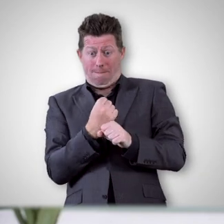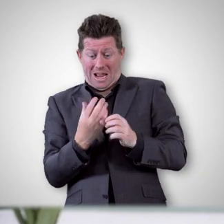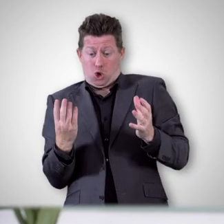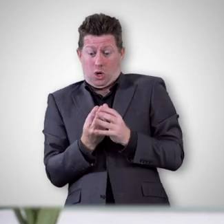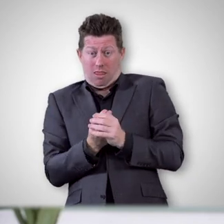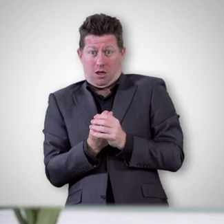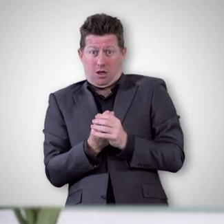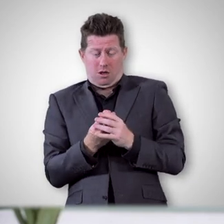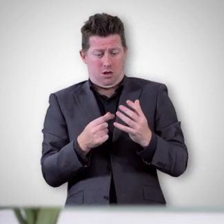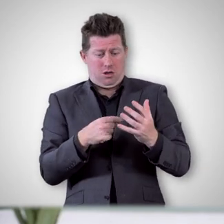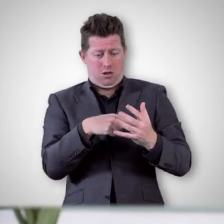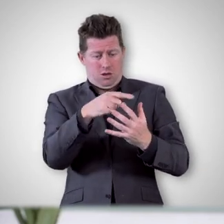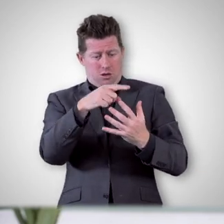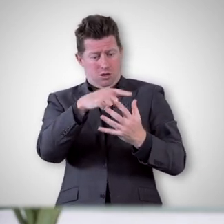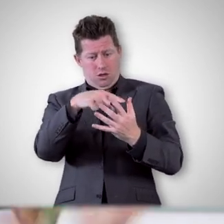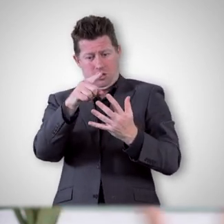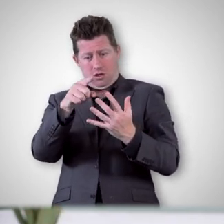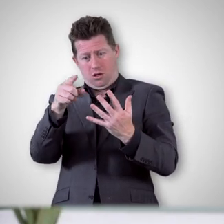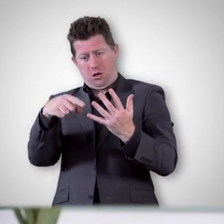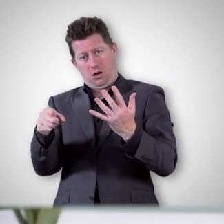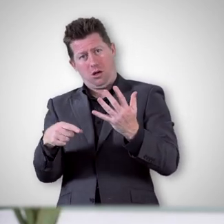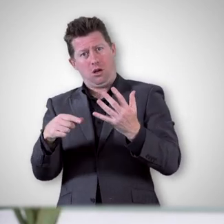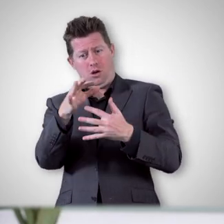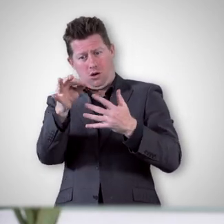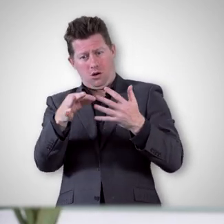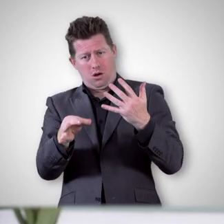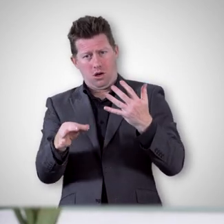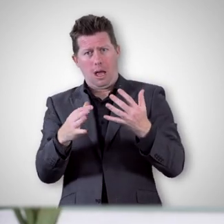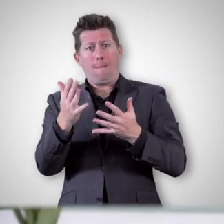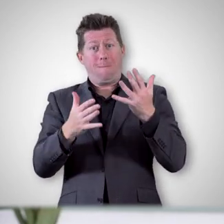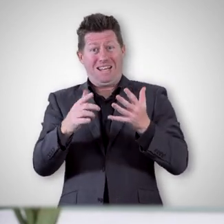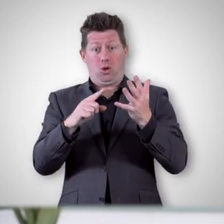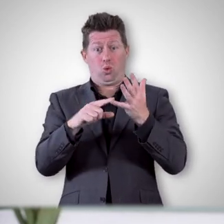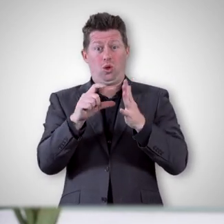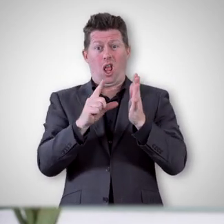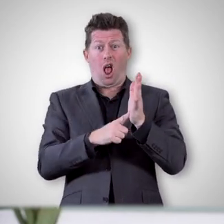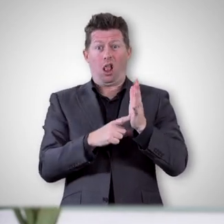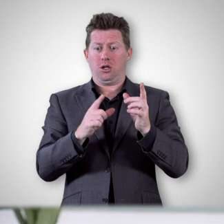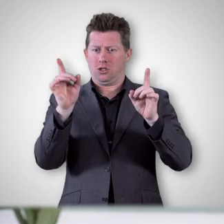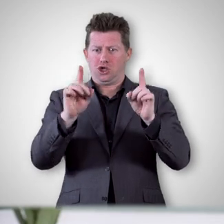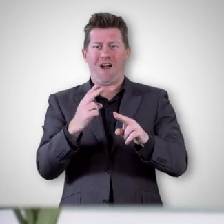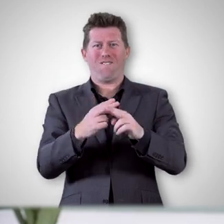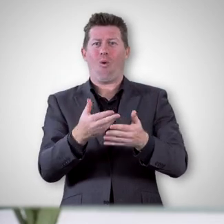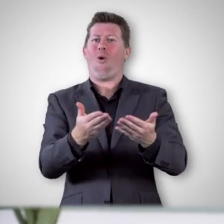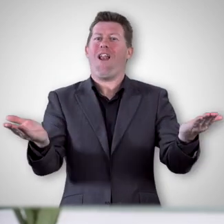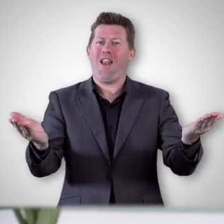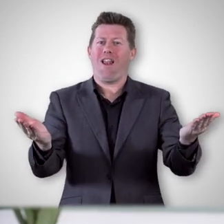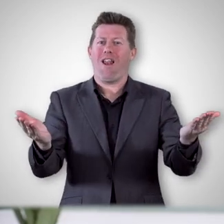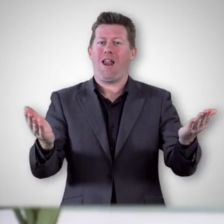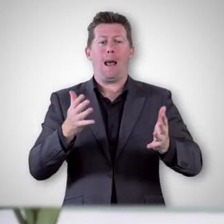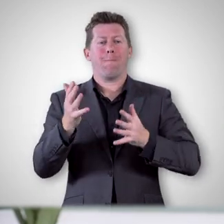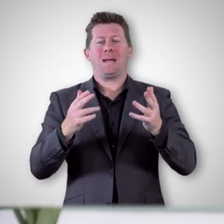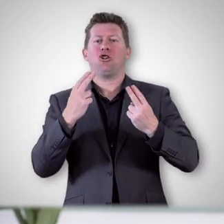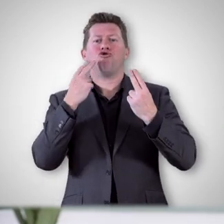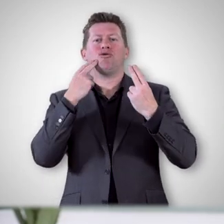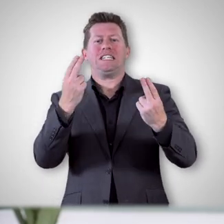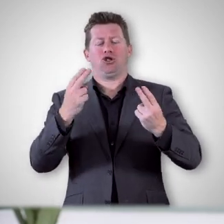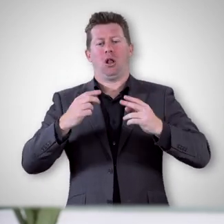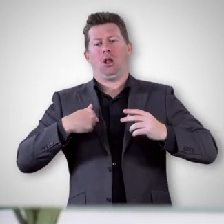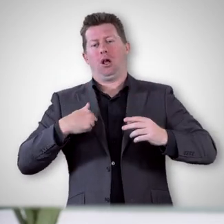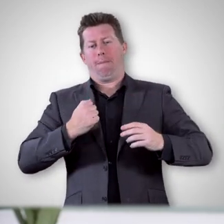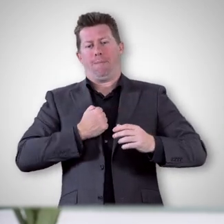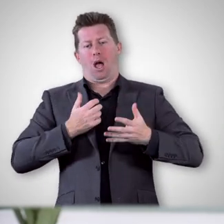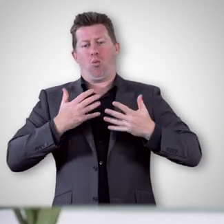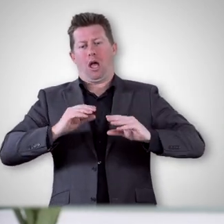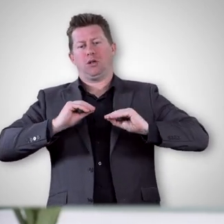options and choices, then it is designed for everyone. And so as we move away from traditional teaching and learning,